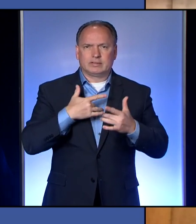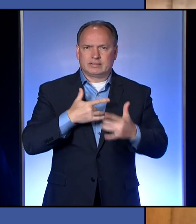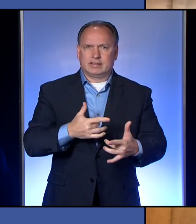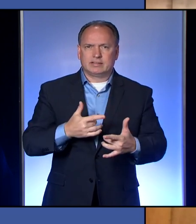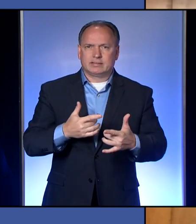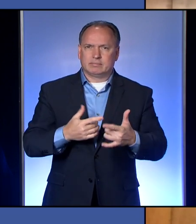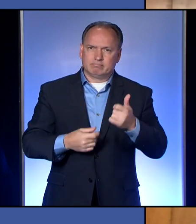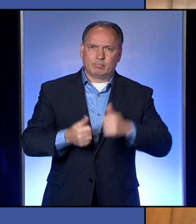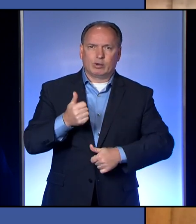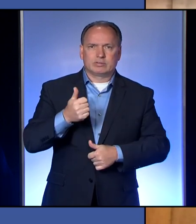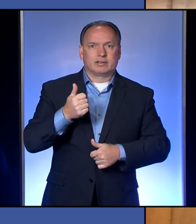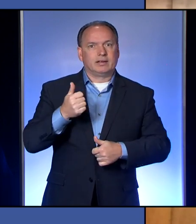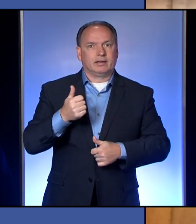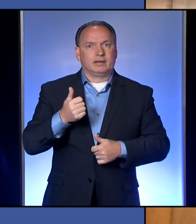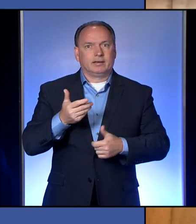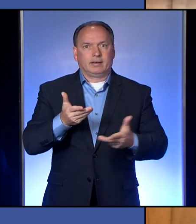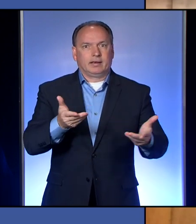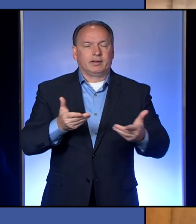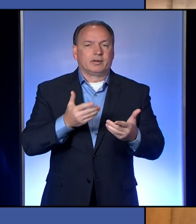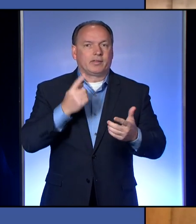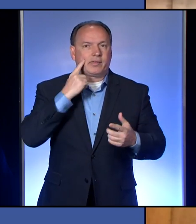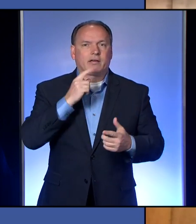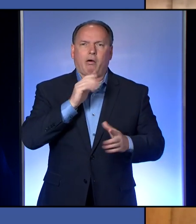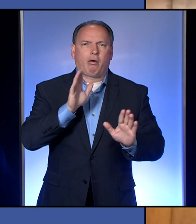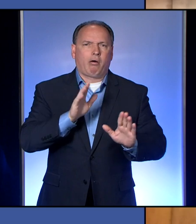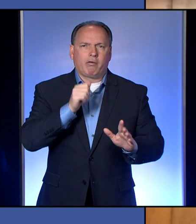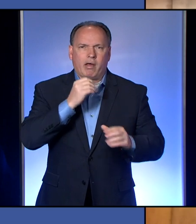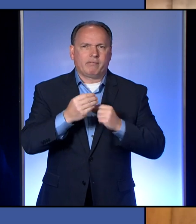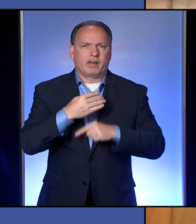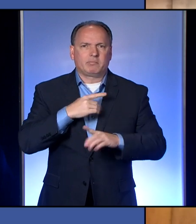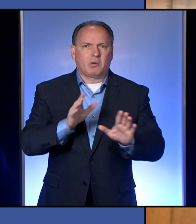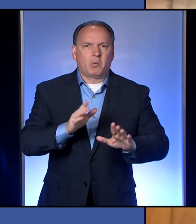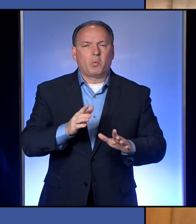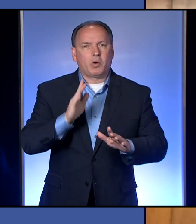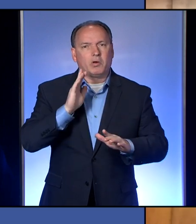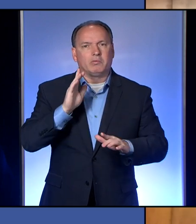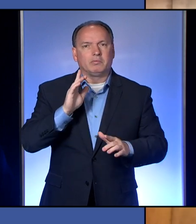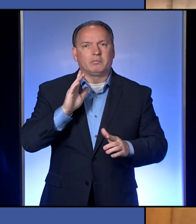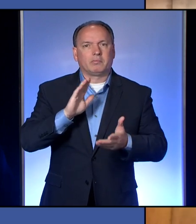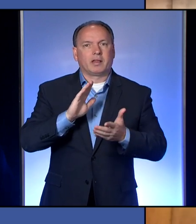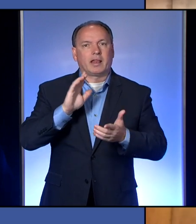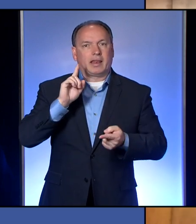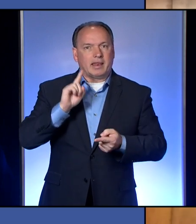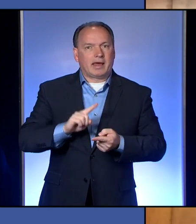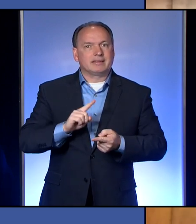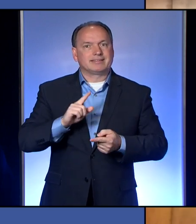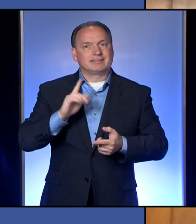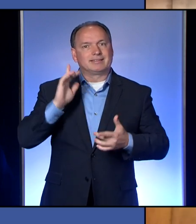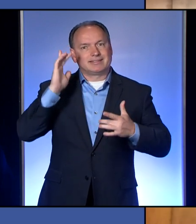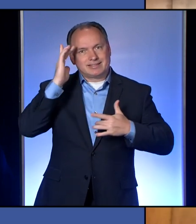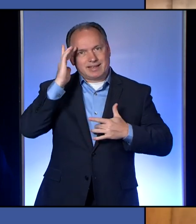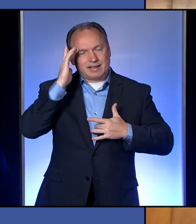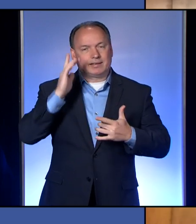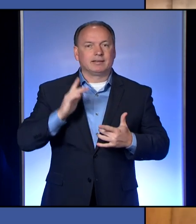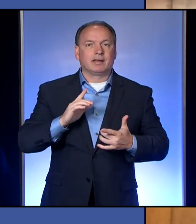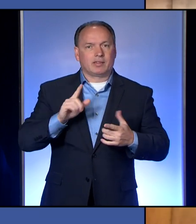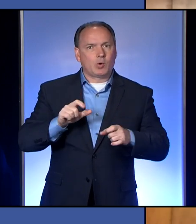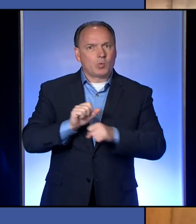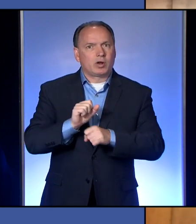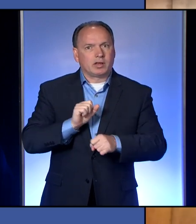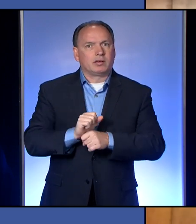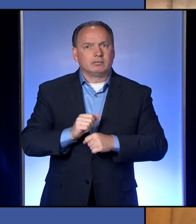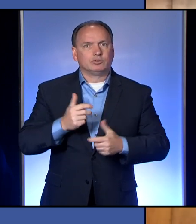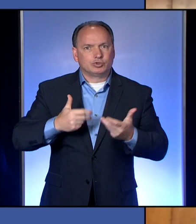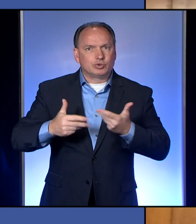especially in Erie, to think that it doesn't affect them. They are more likely to get less sick. They're working, they are very